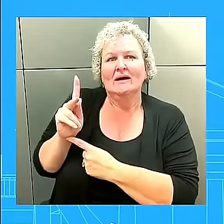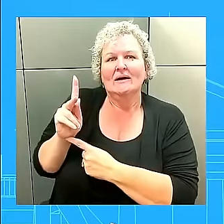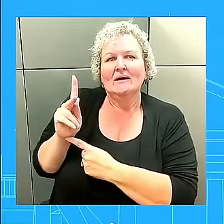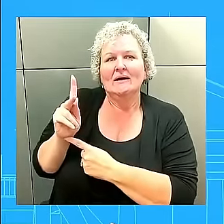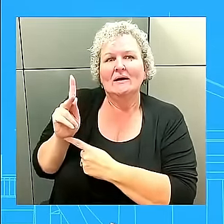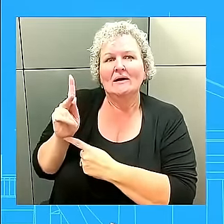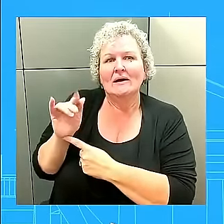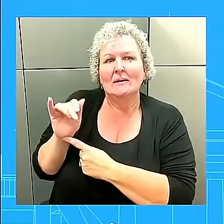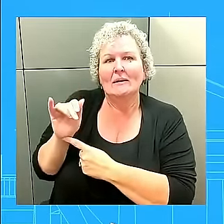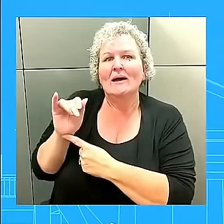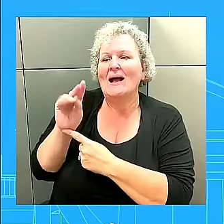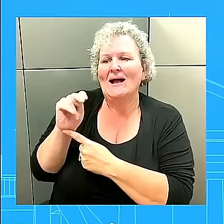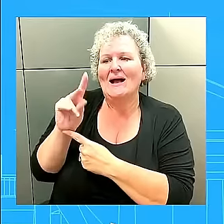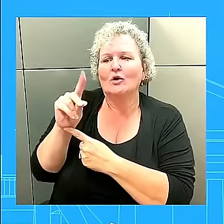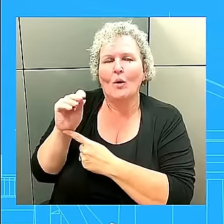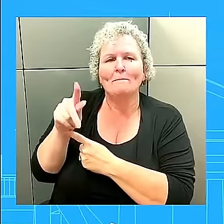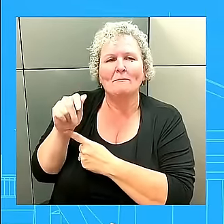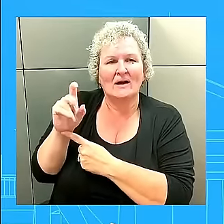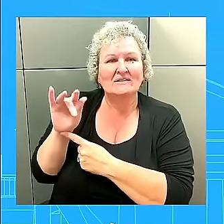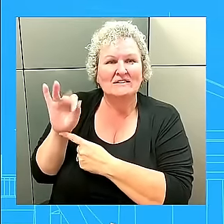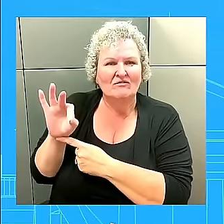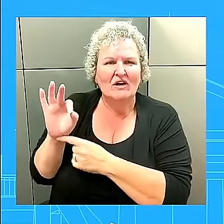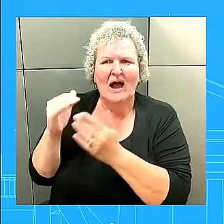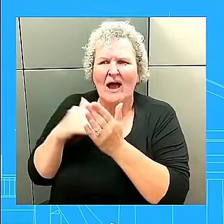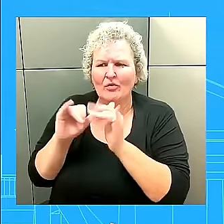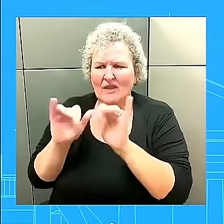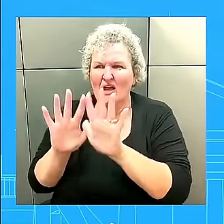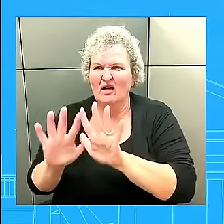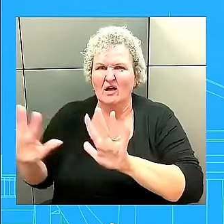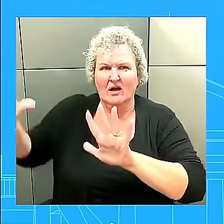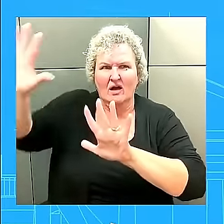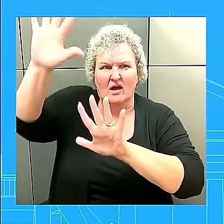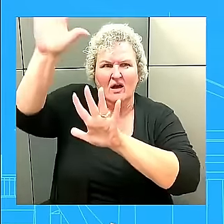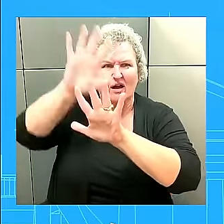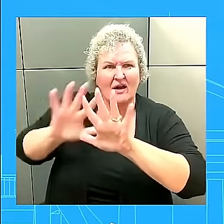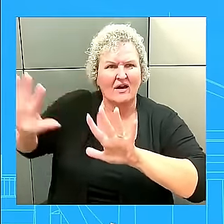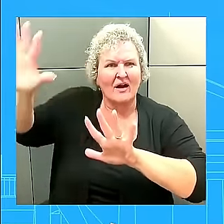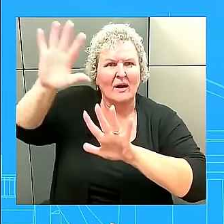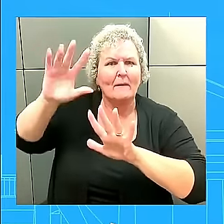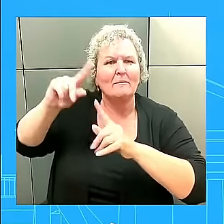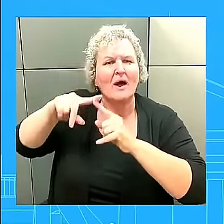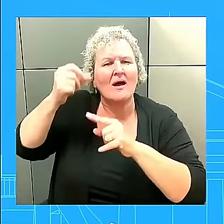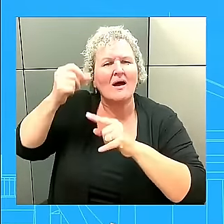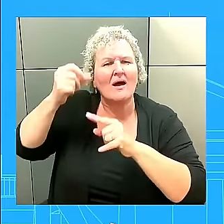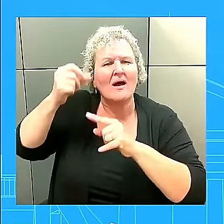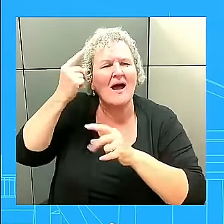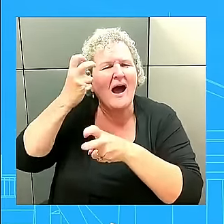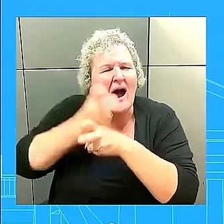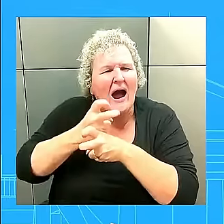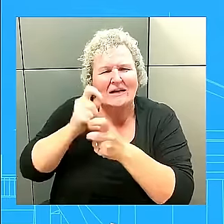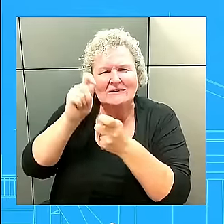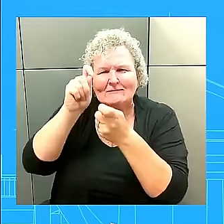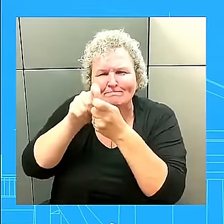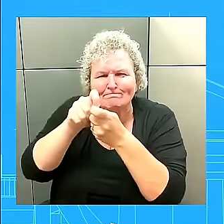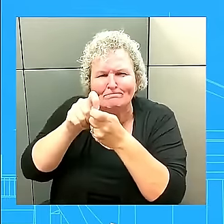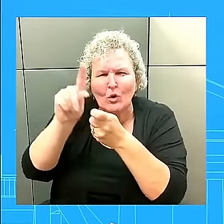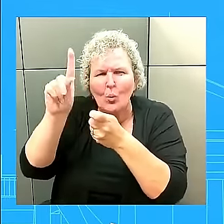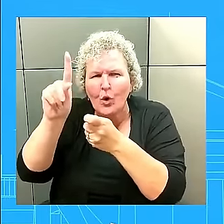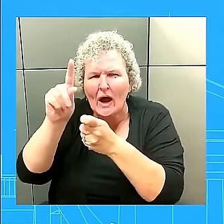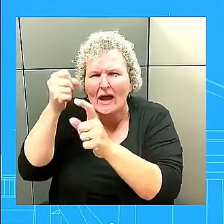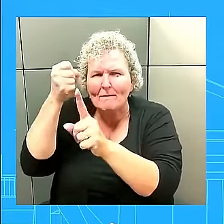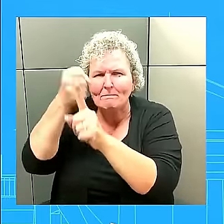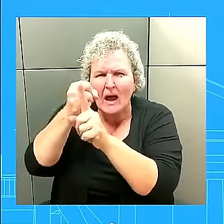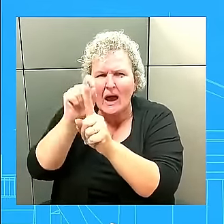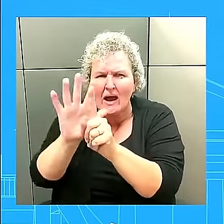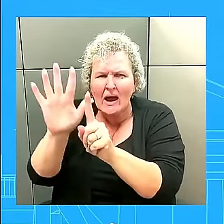as opposed to what they actually get, it's hard to know and to put a metric on exactly what the impact is in the Indo-Pacific. But it is concerning. It's been